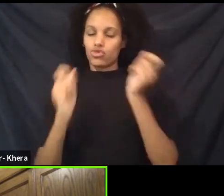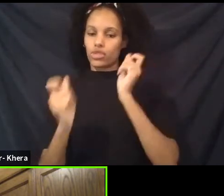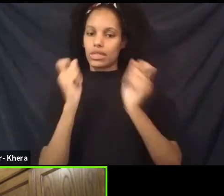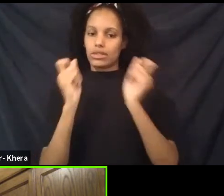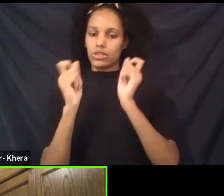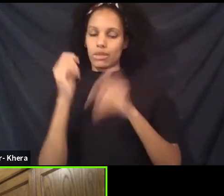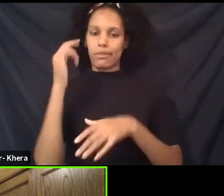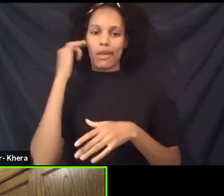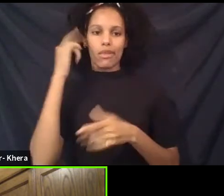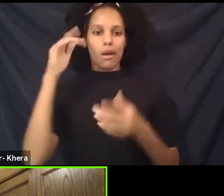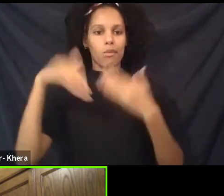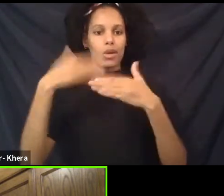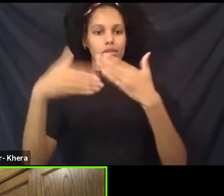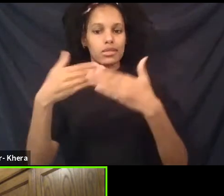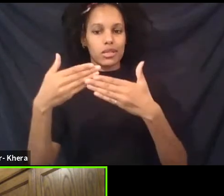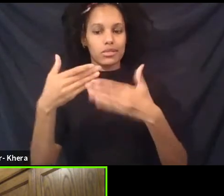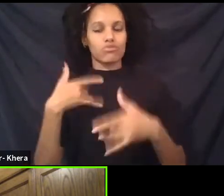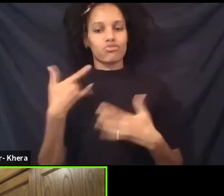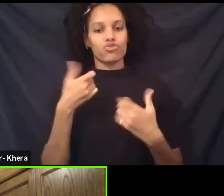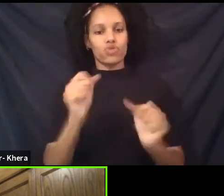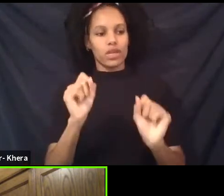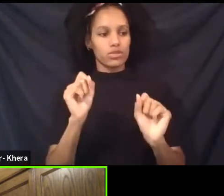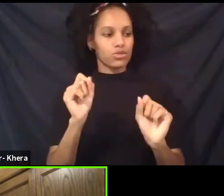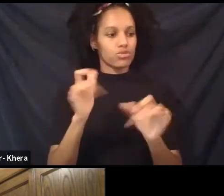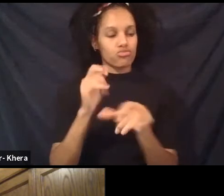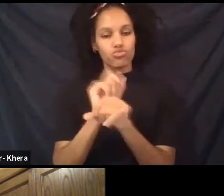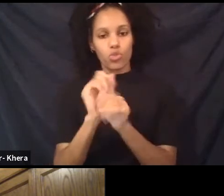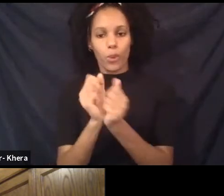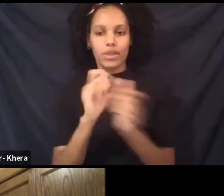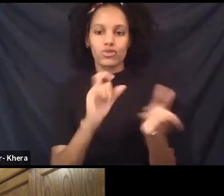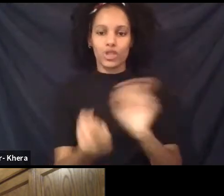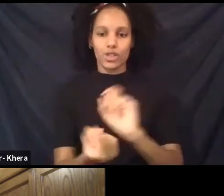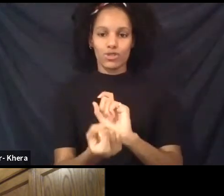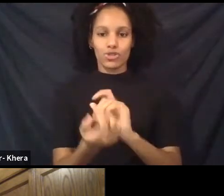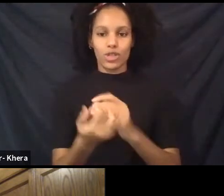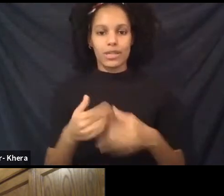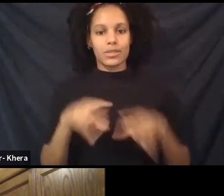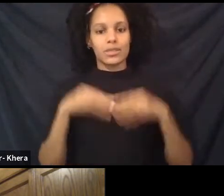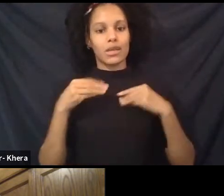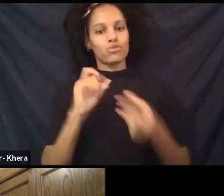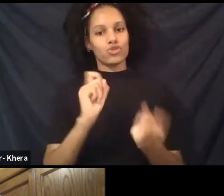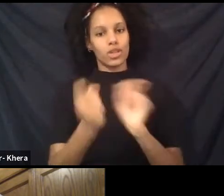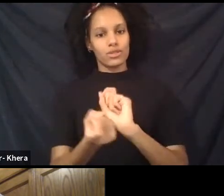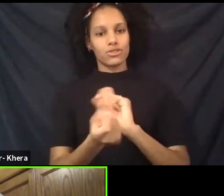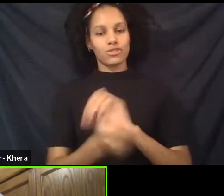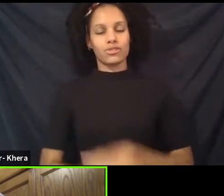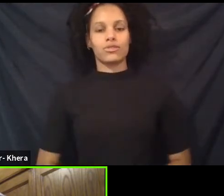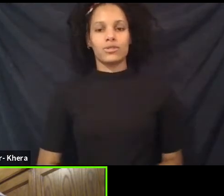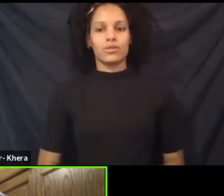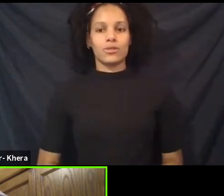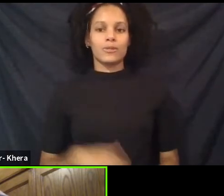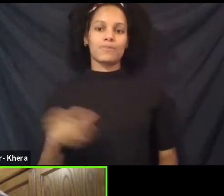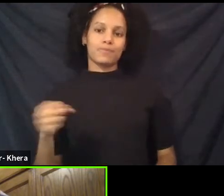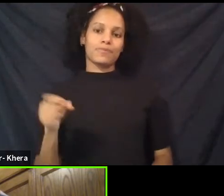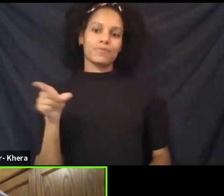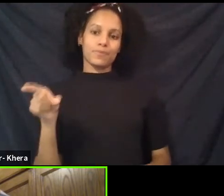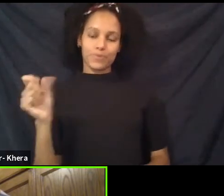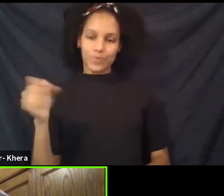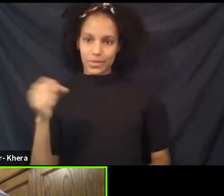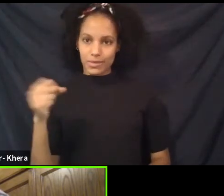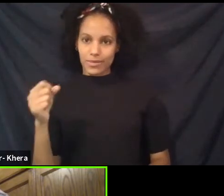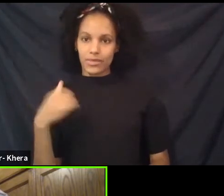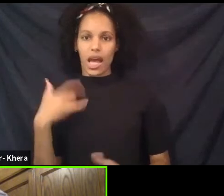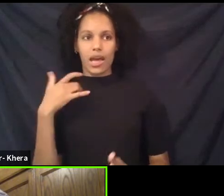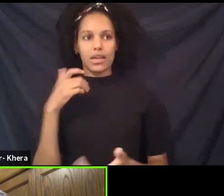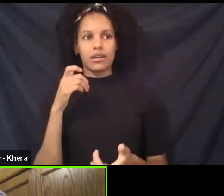with trying to work with change versus again. Right. Yeah. Exactly. Because I remember when my, we moved from